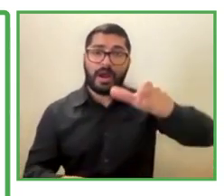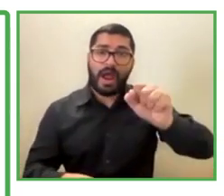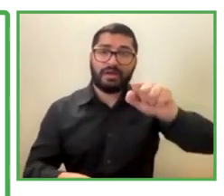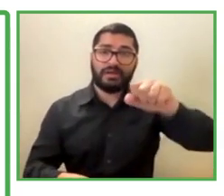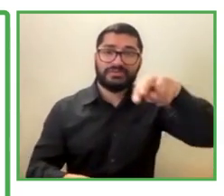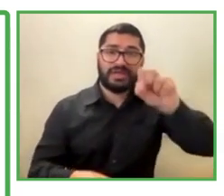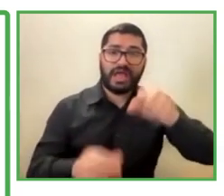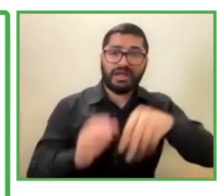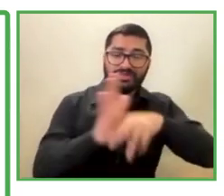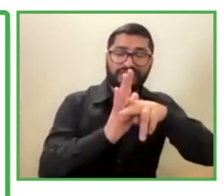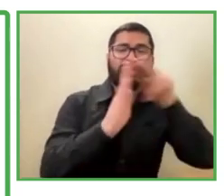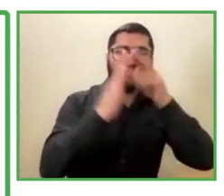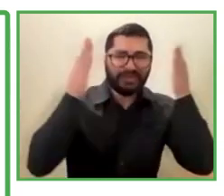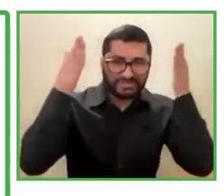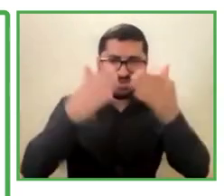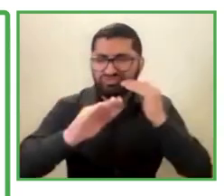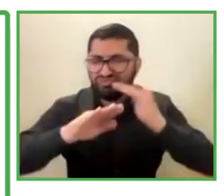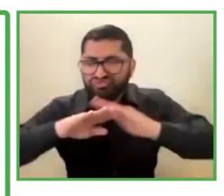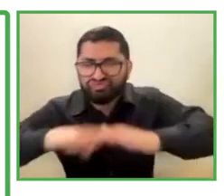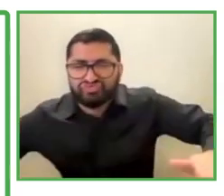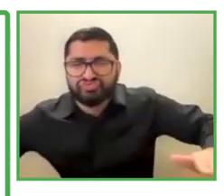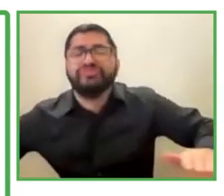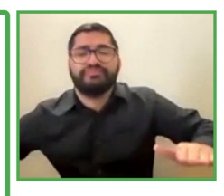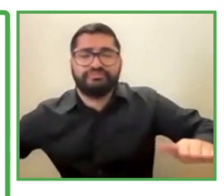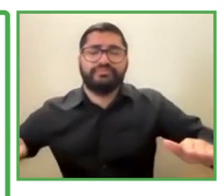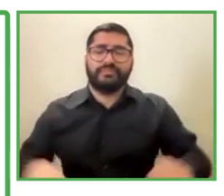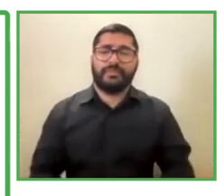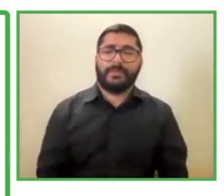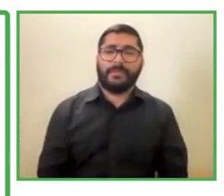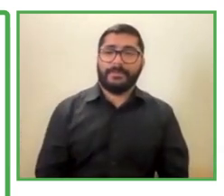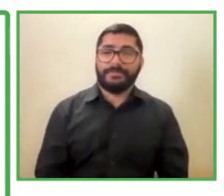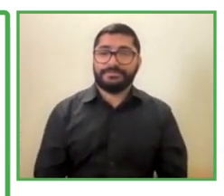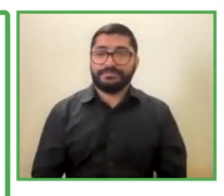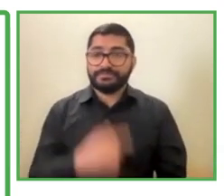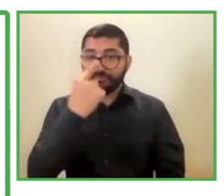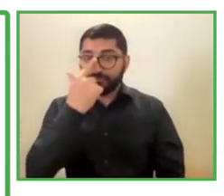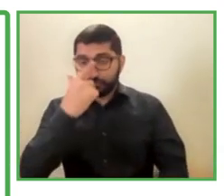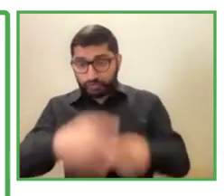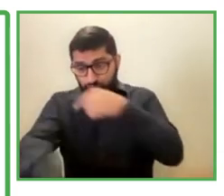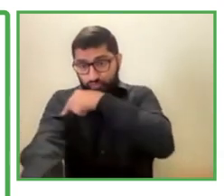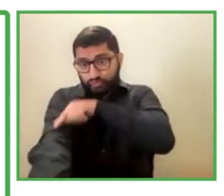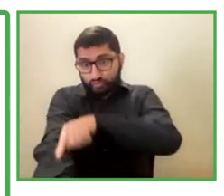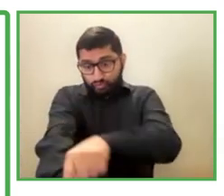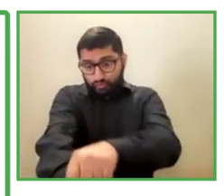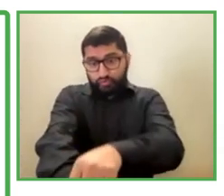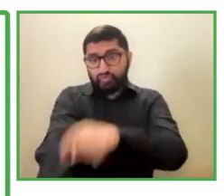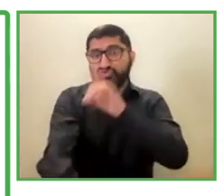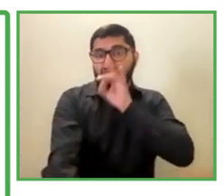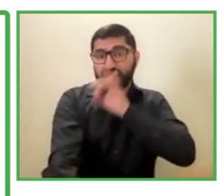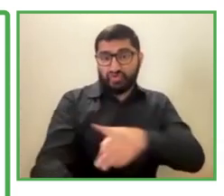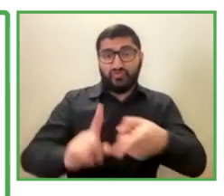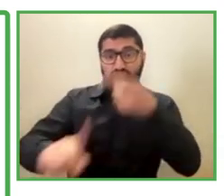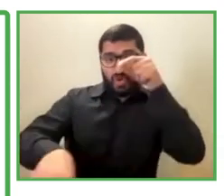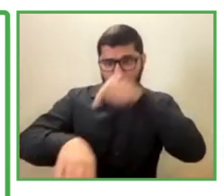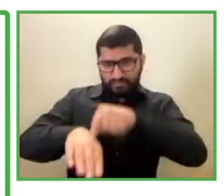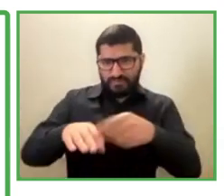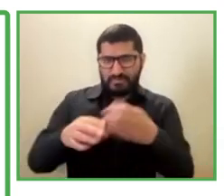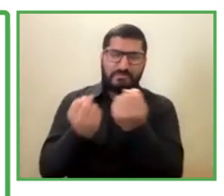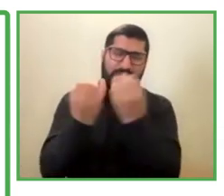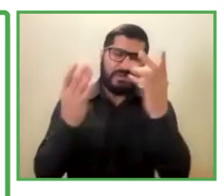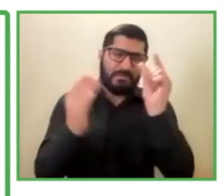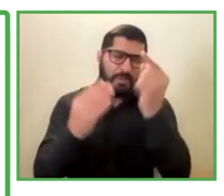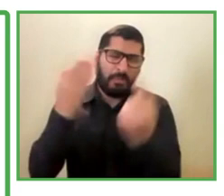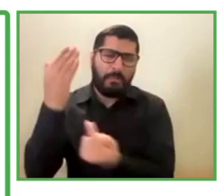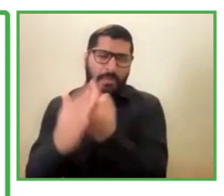in the centers of the southern region of the country. And to show